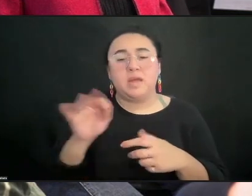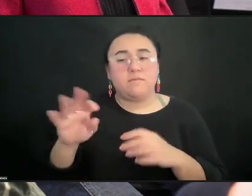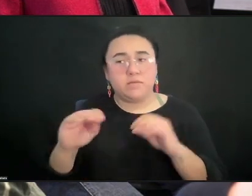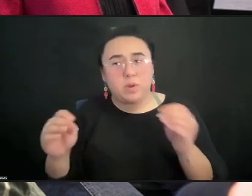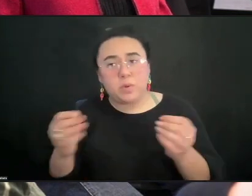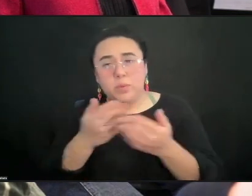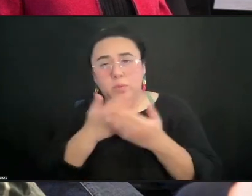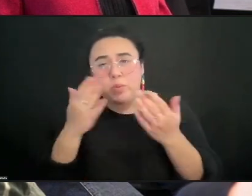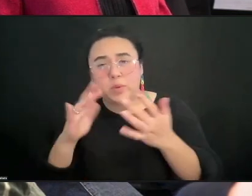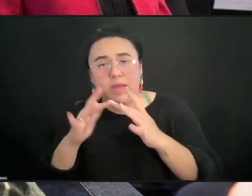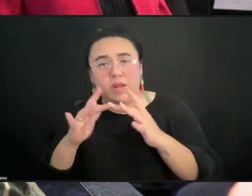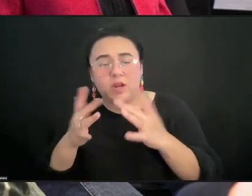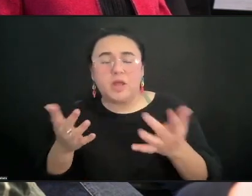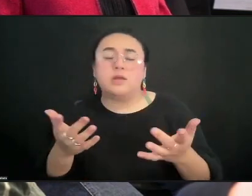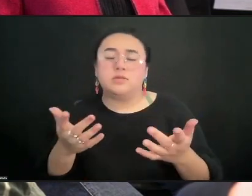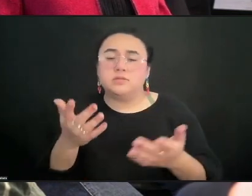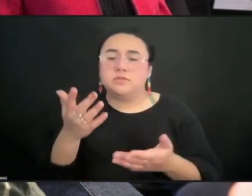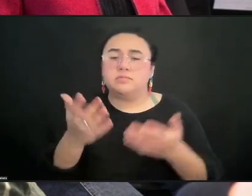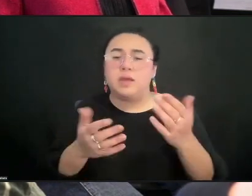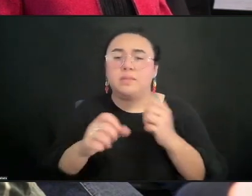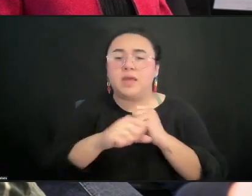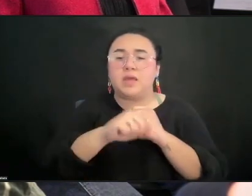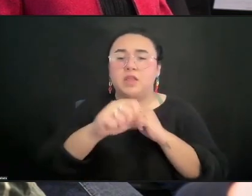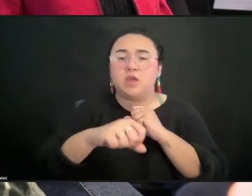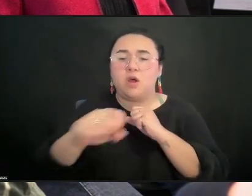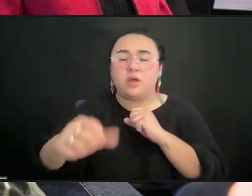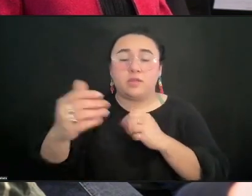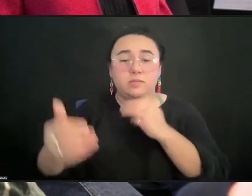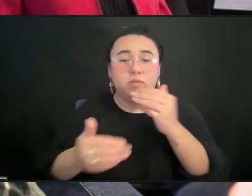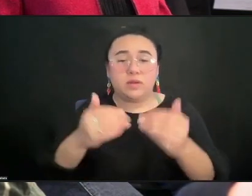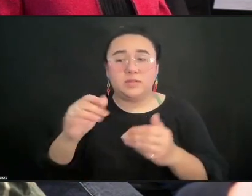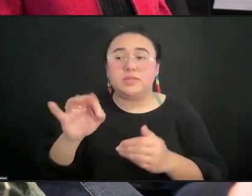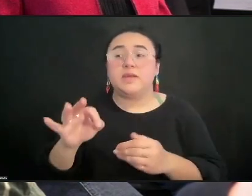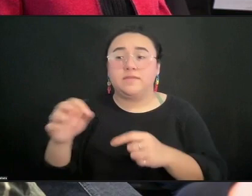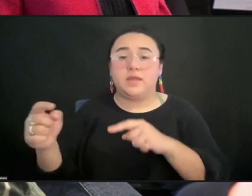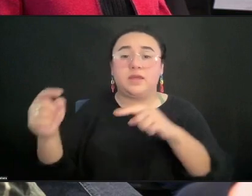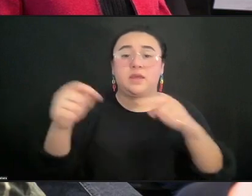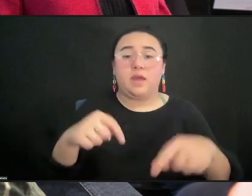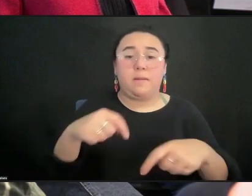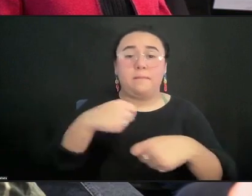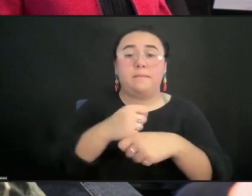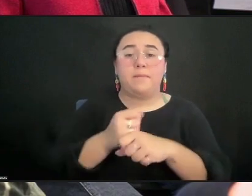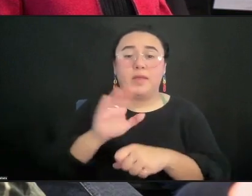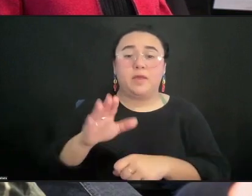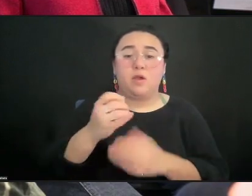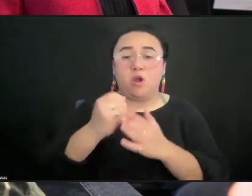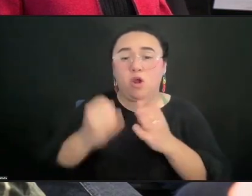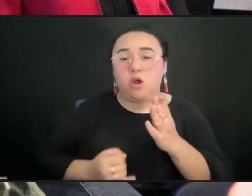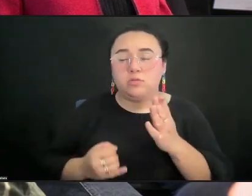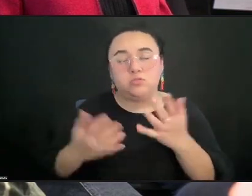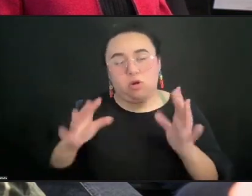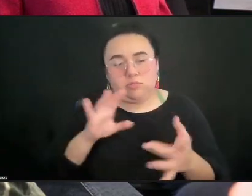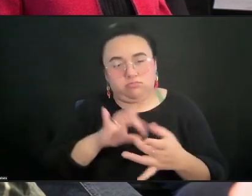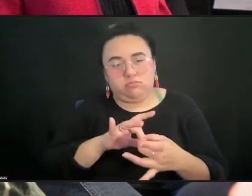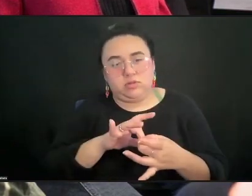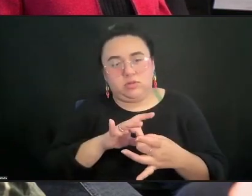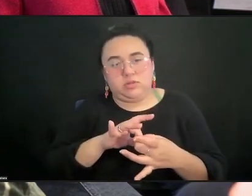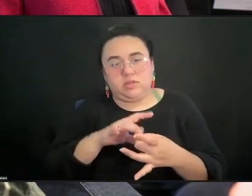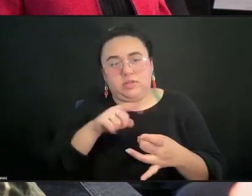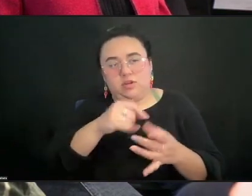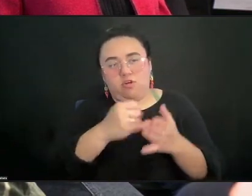elongating that process throughout the time, so that when they do come and make that work, they already have a connection to that artist